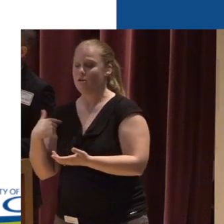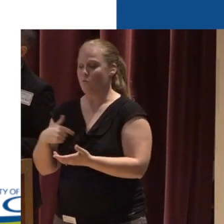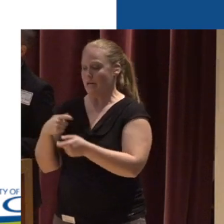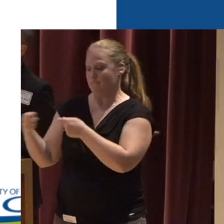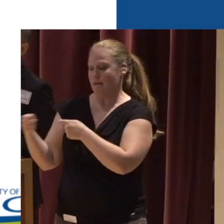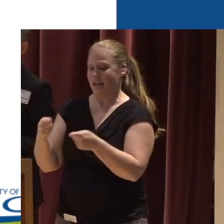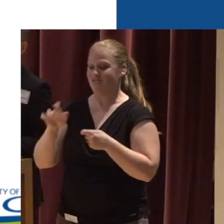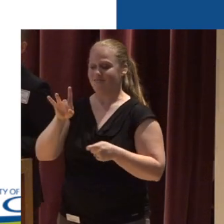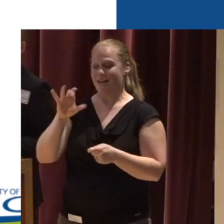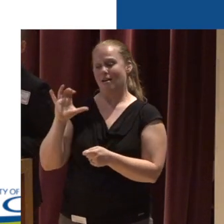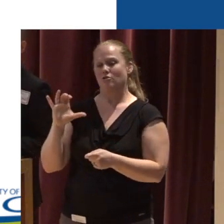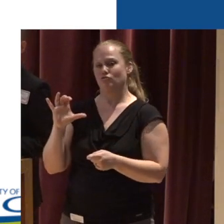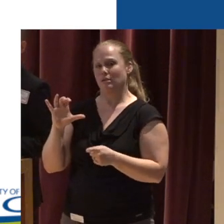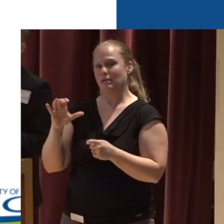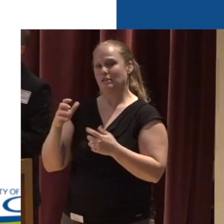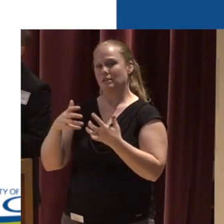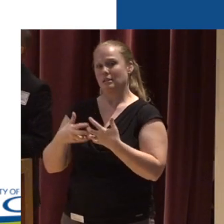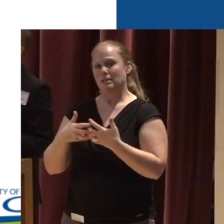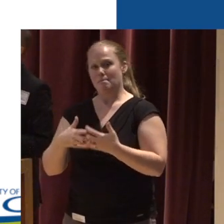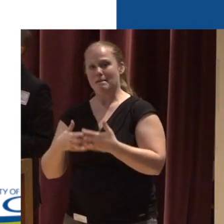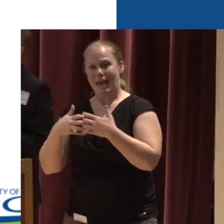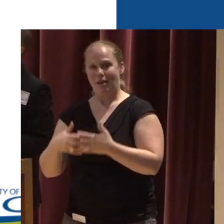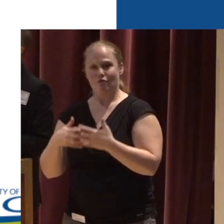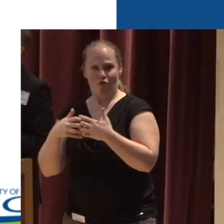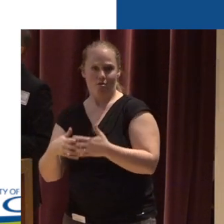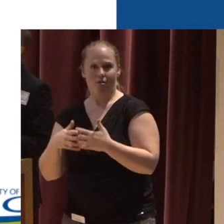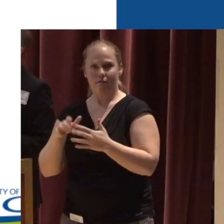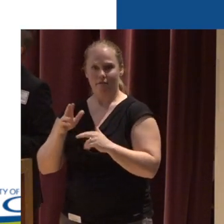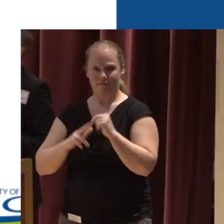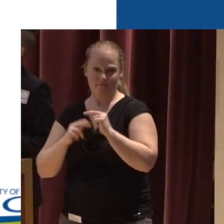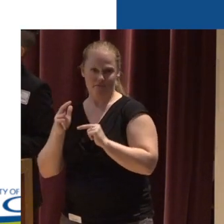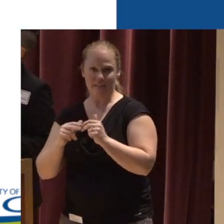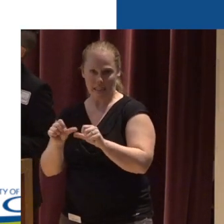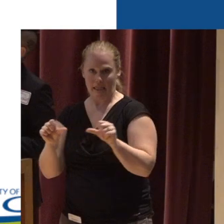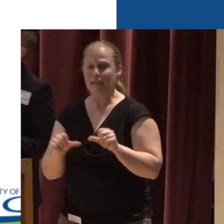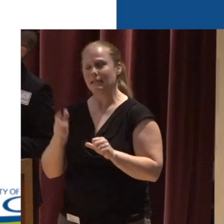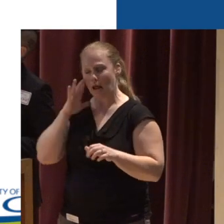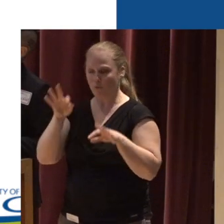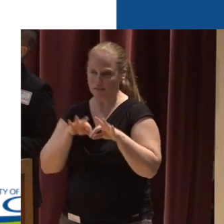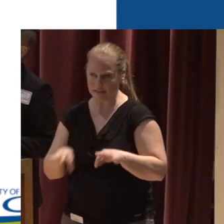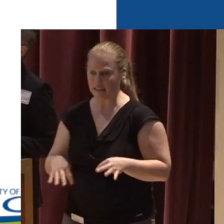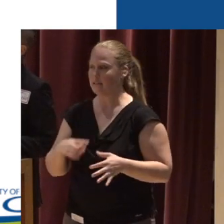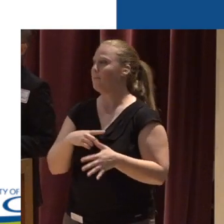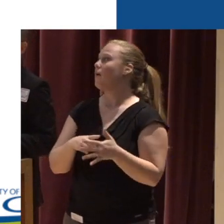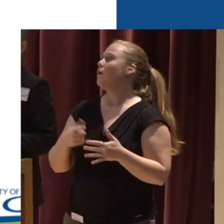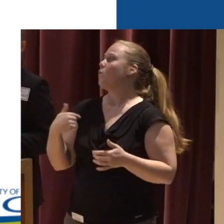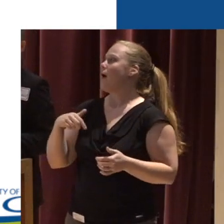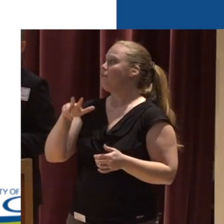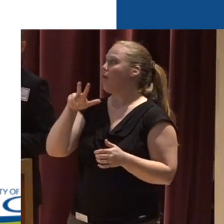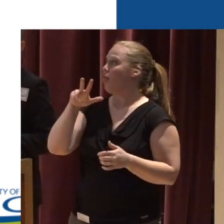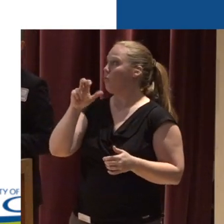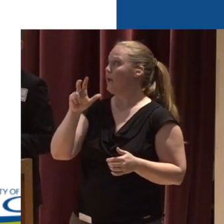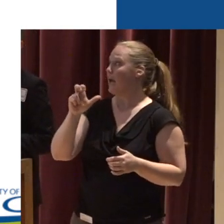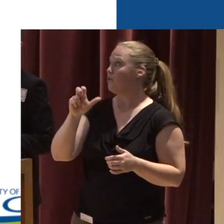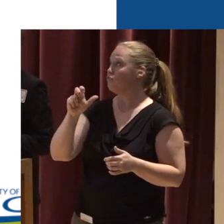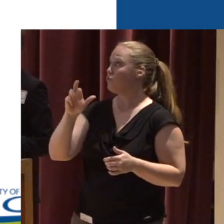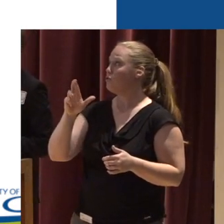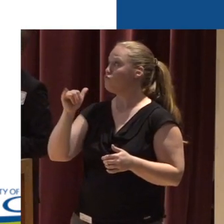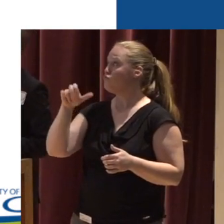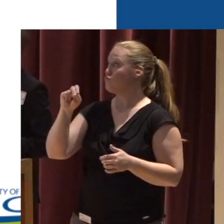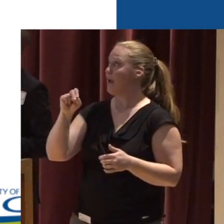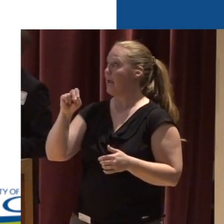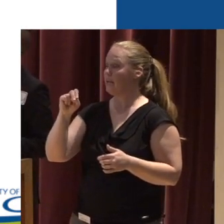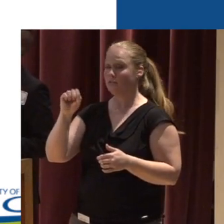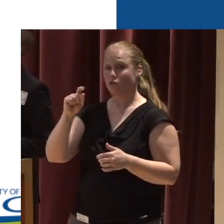roughly 800 mechanical facilities I'll go over what these are We manage 300 public green stormwater infrastructure